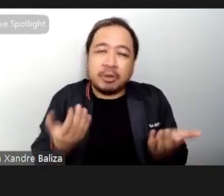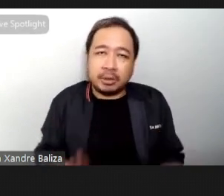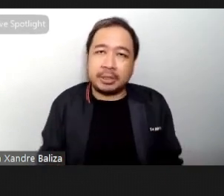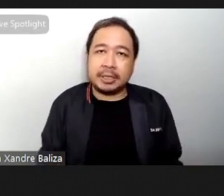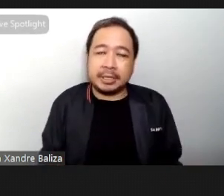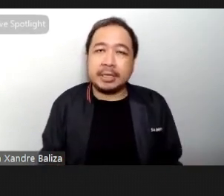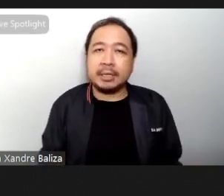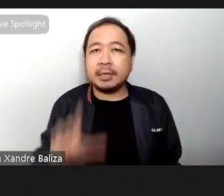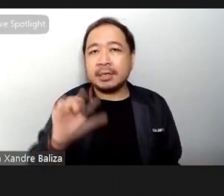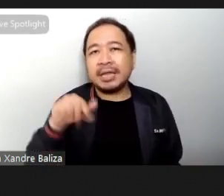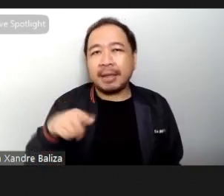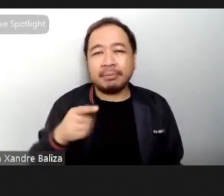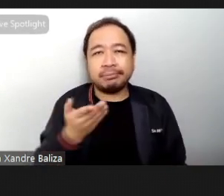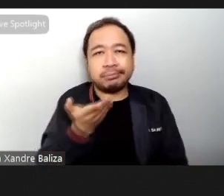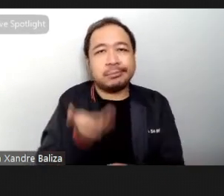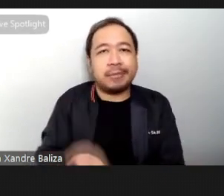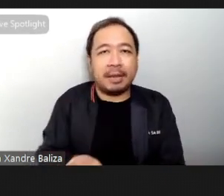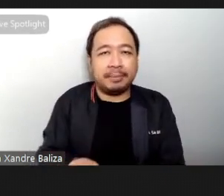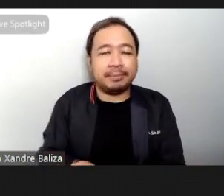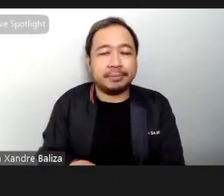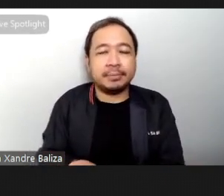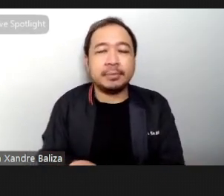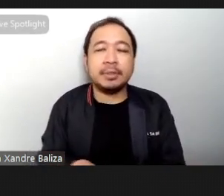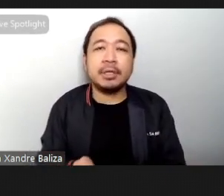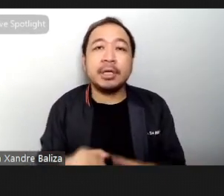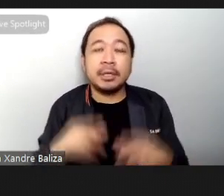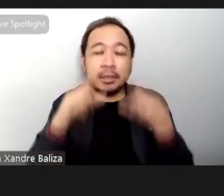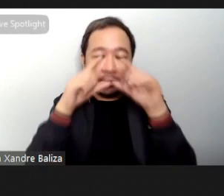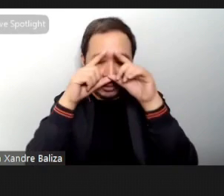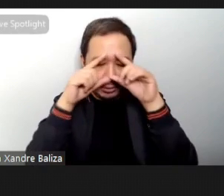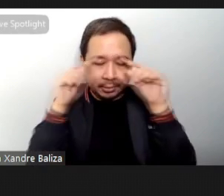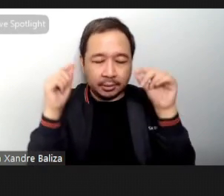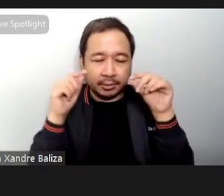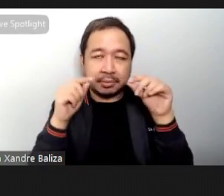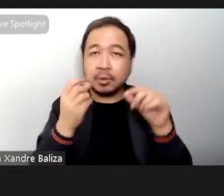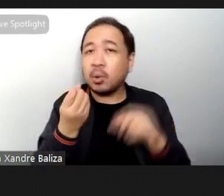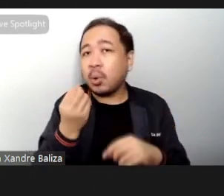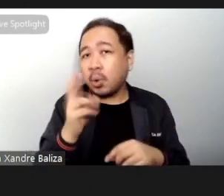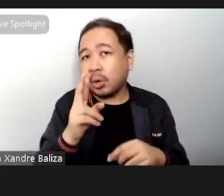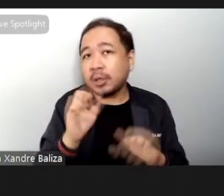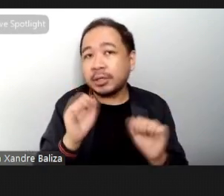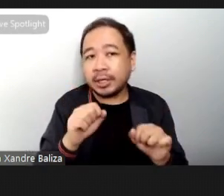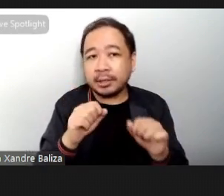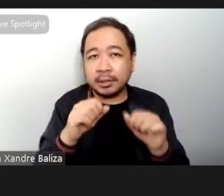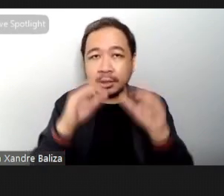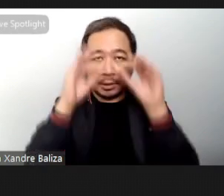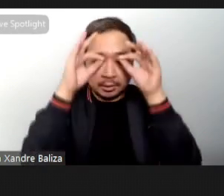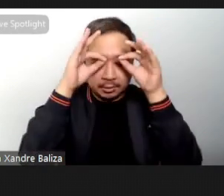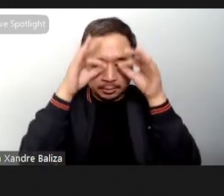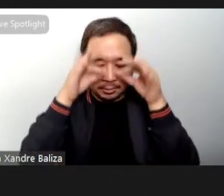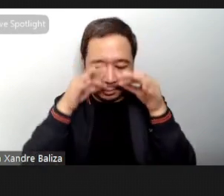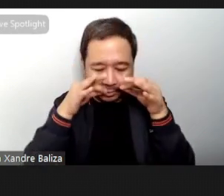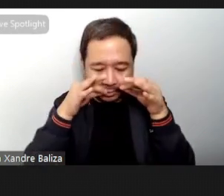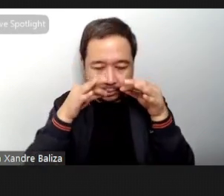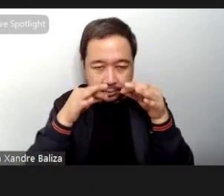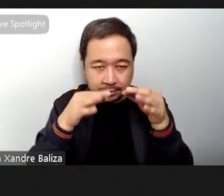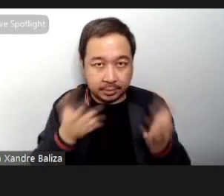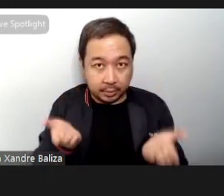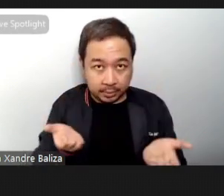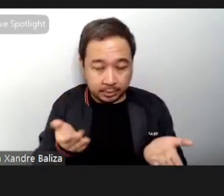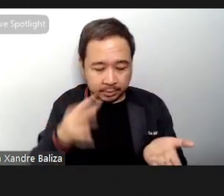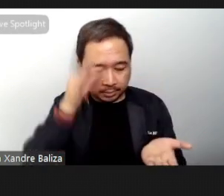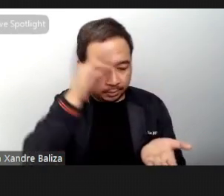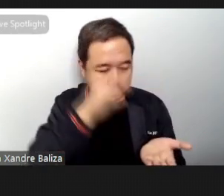And then you can close your eyes if you want, but you can also just lower your eyes and look at your palms as we do this